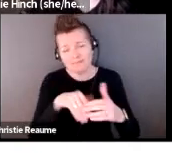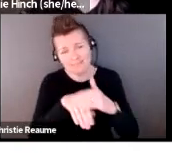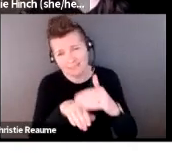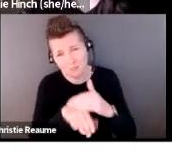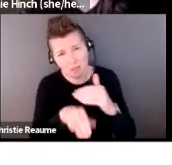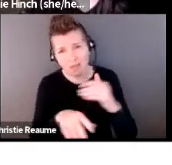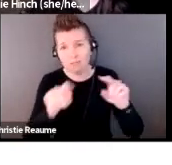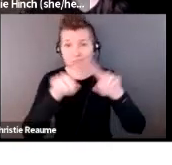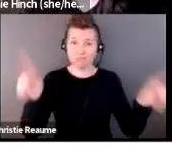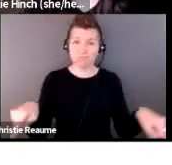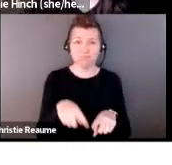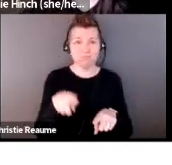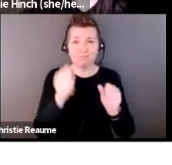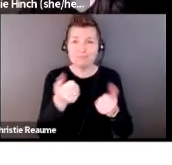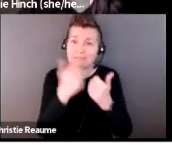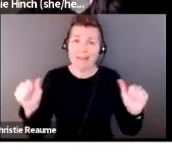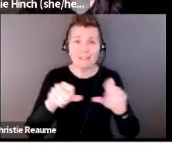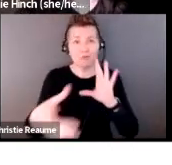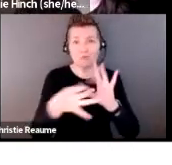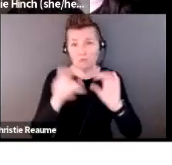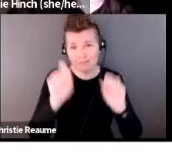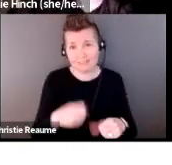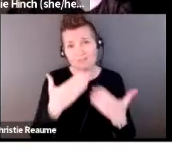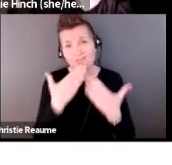as possible. So thank you again, Christy.